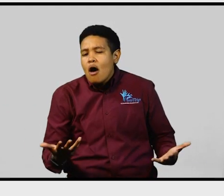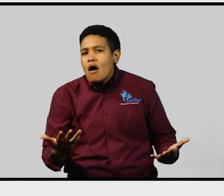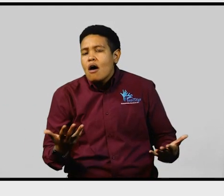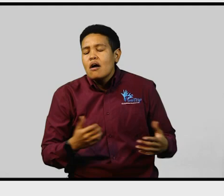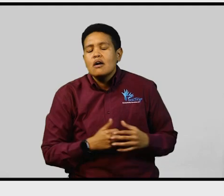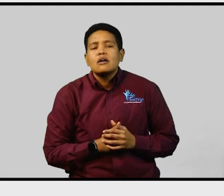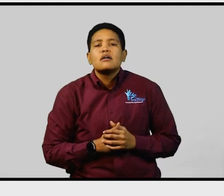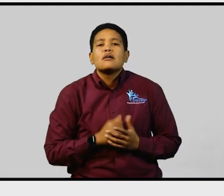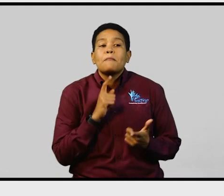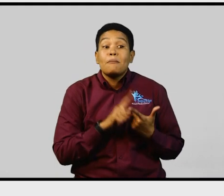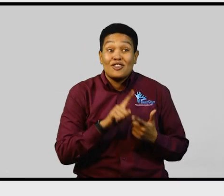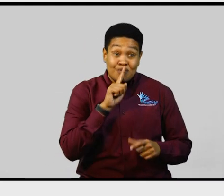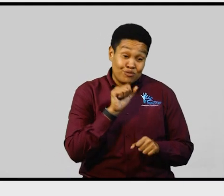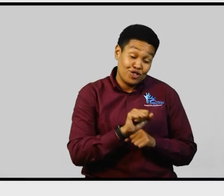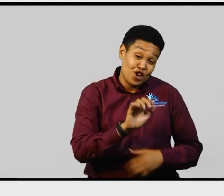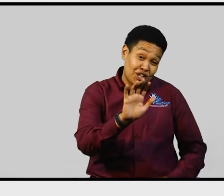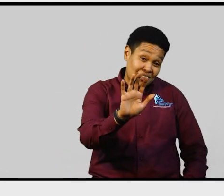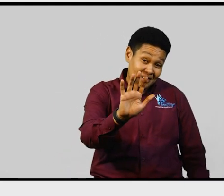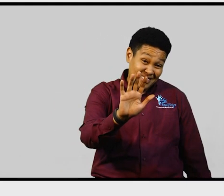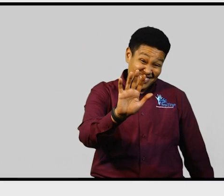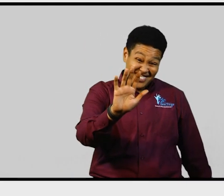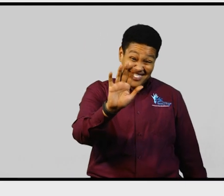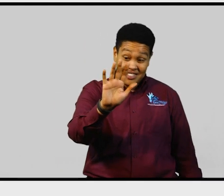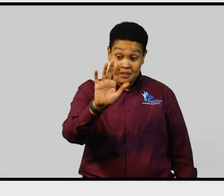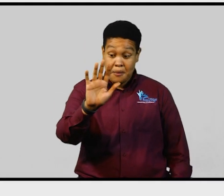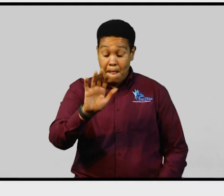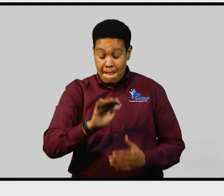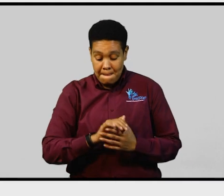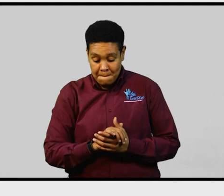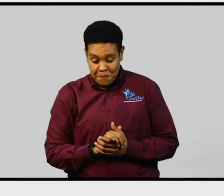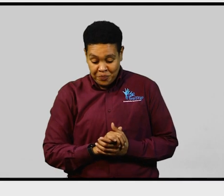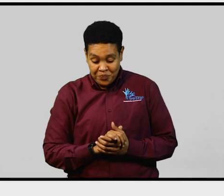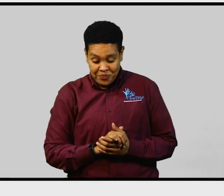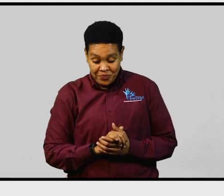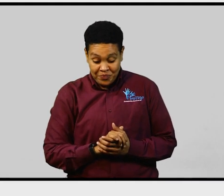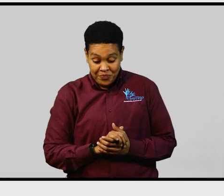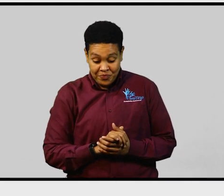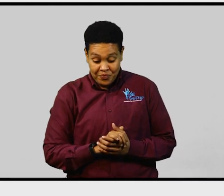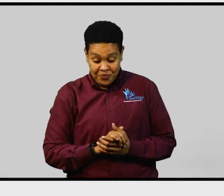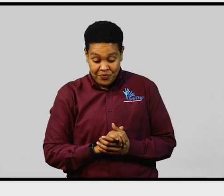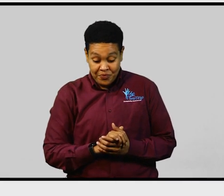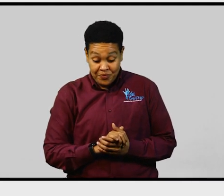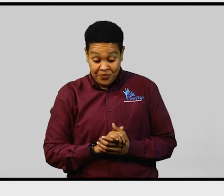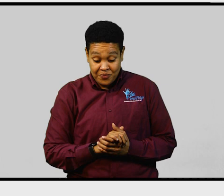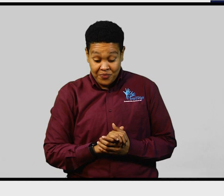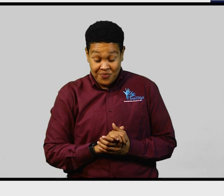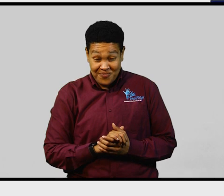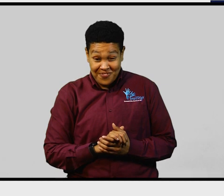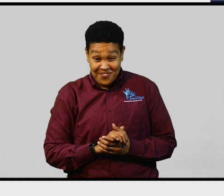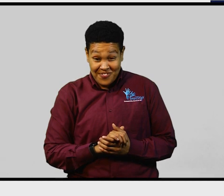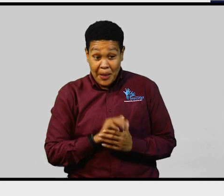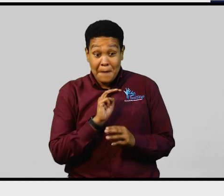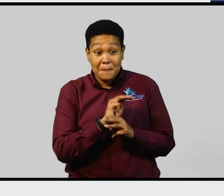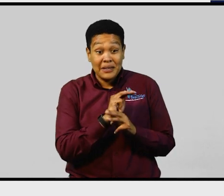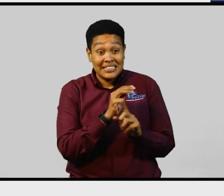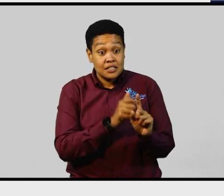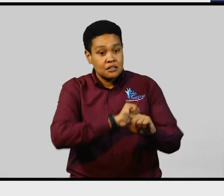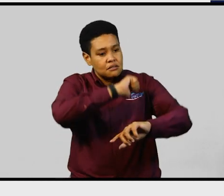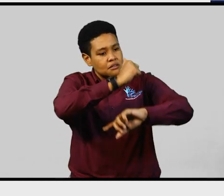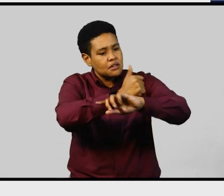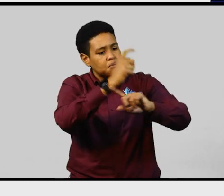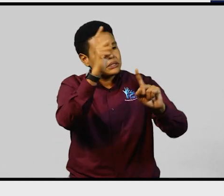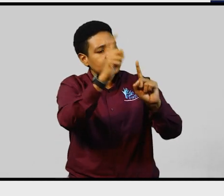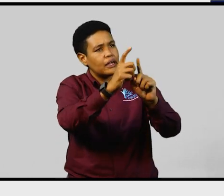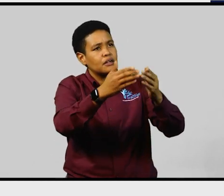I'm certain that by the time the minister sets the effective date for the